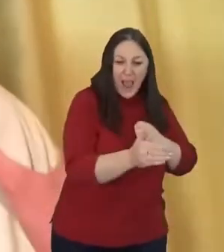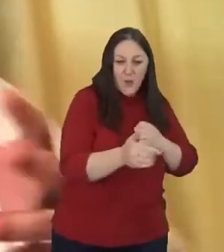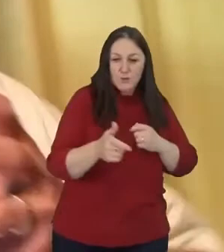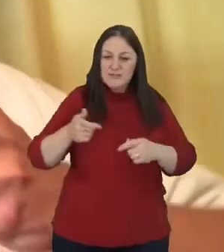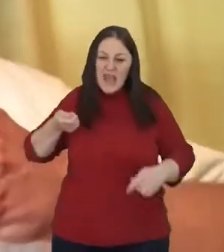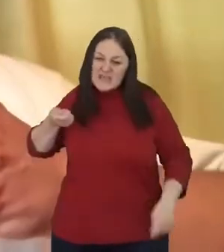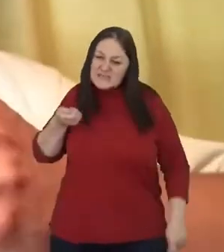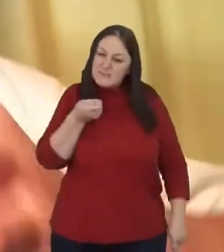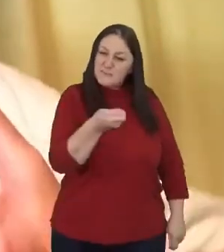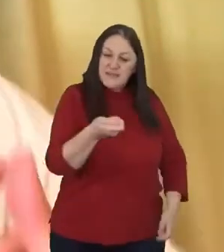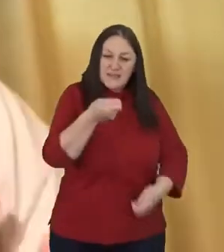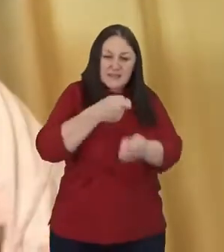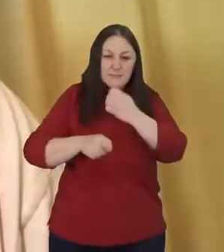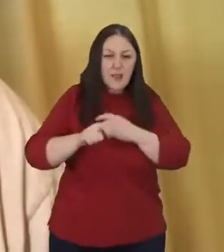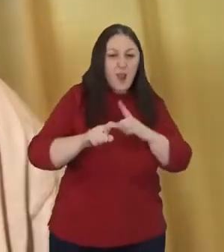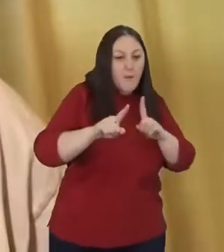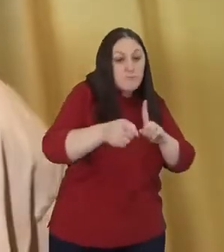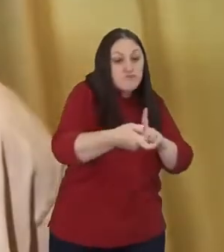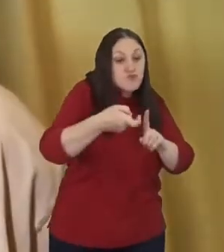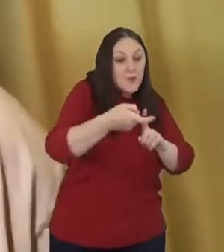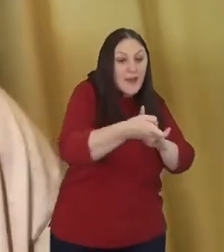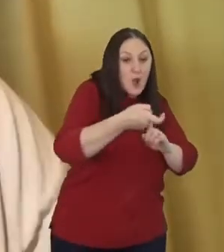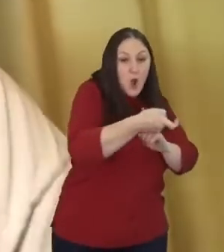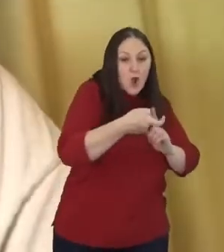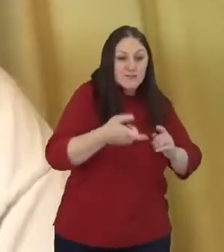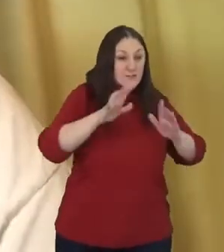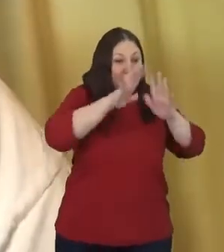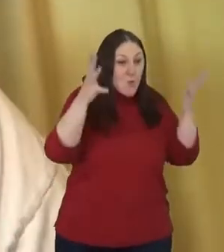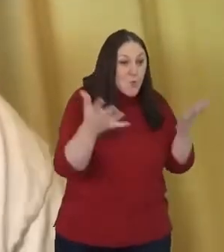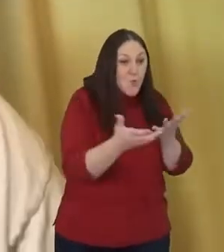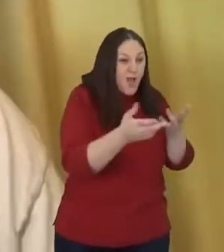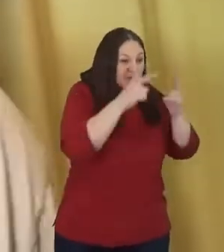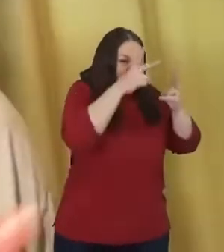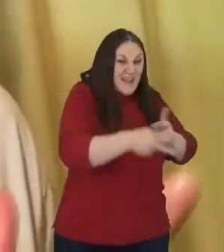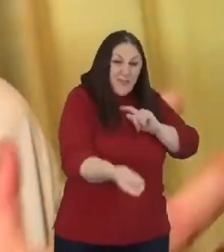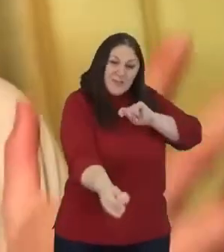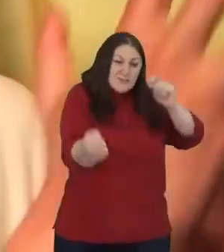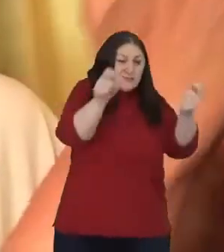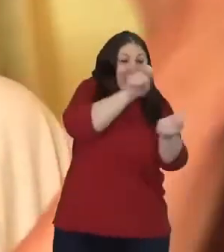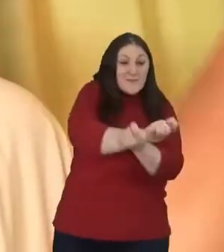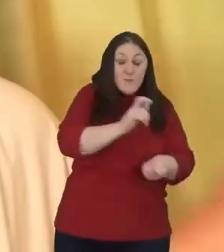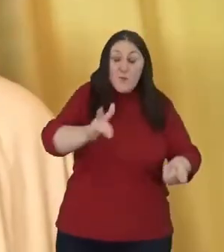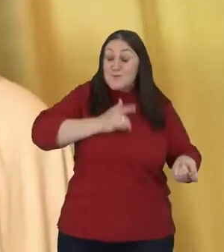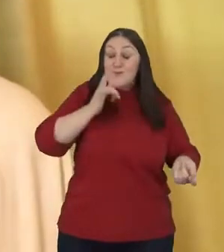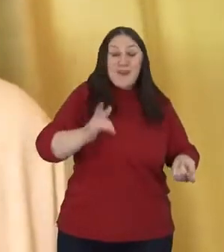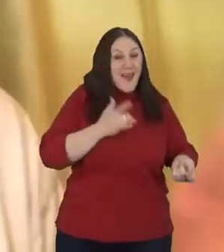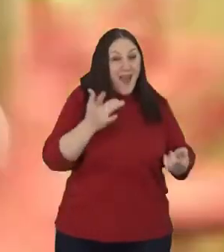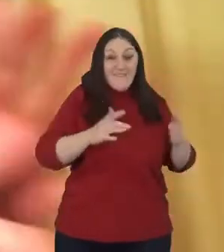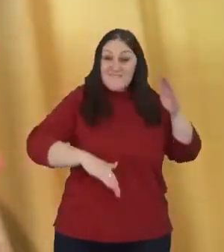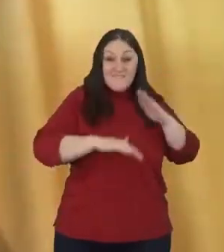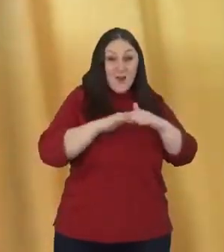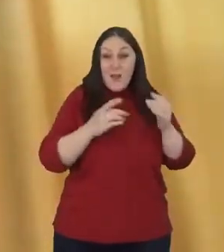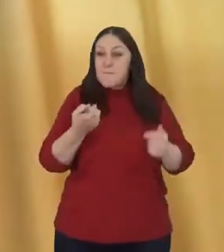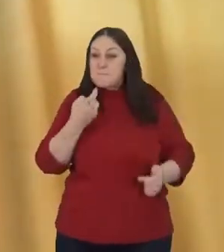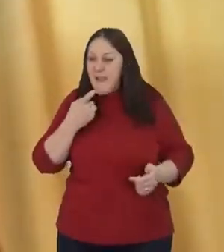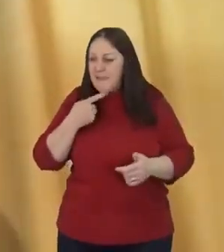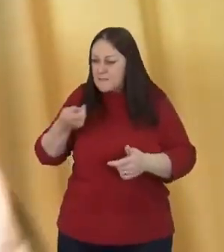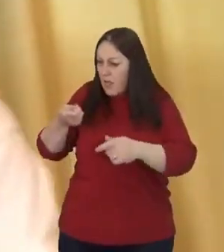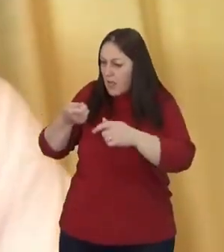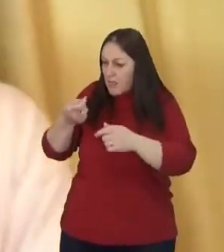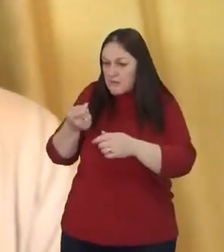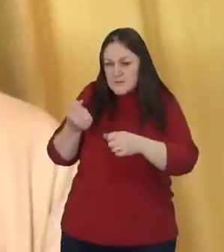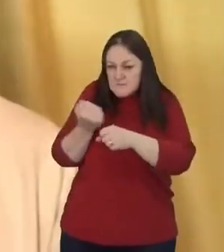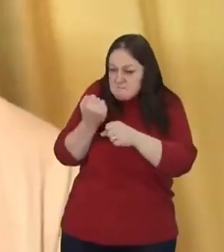this world from a world of death into a world of life. That we would transform metal that is designed to